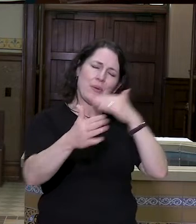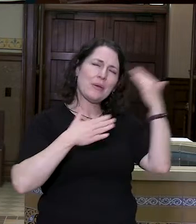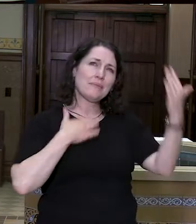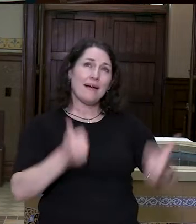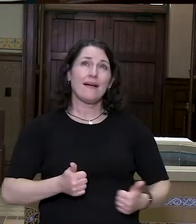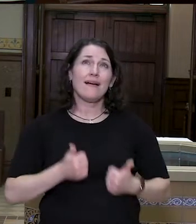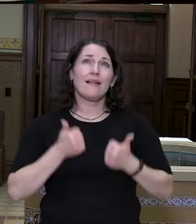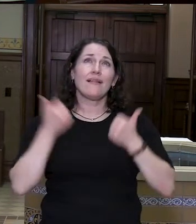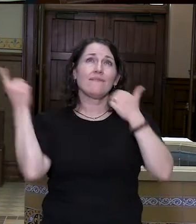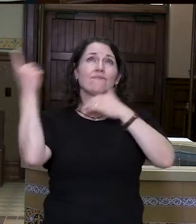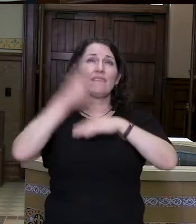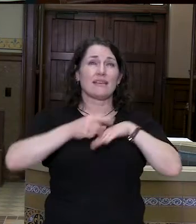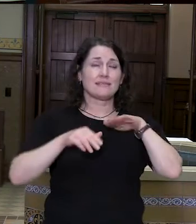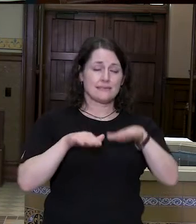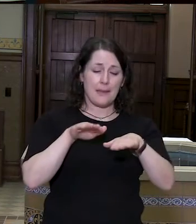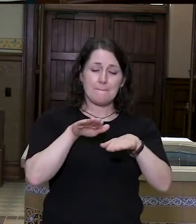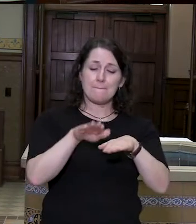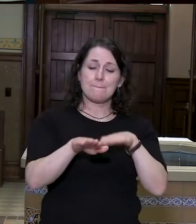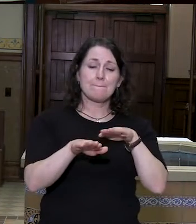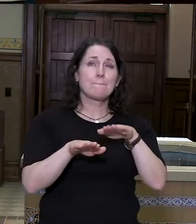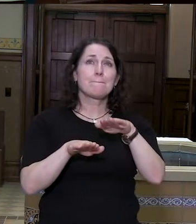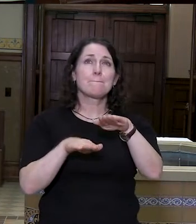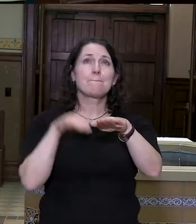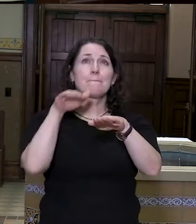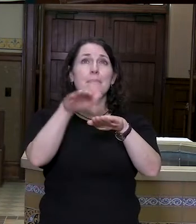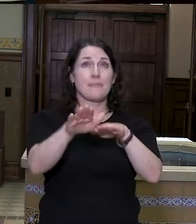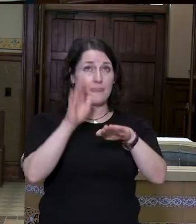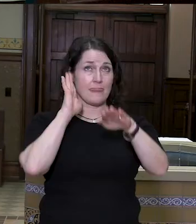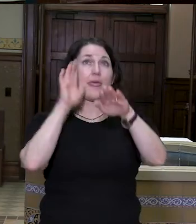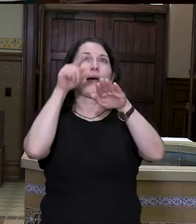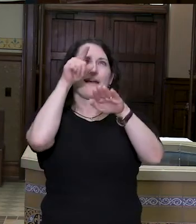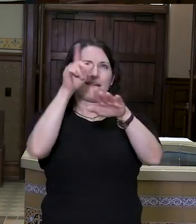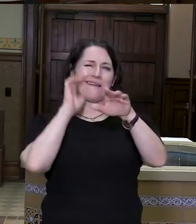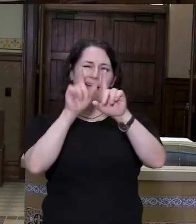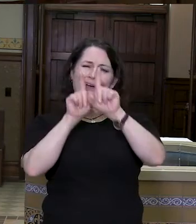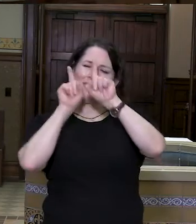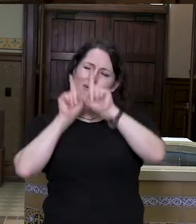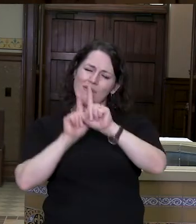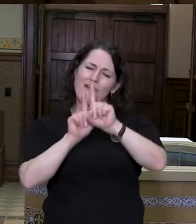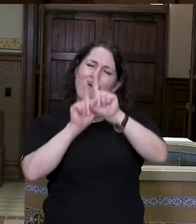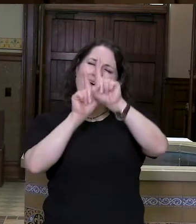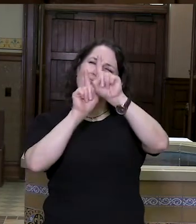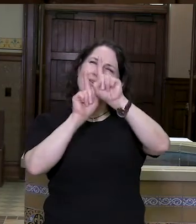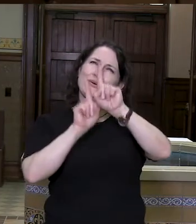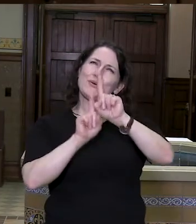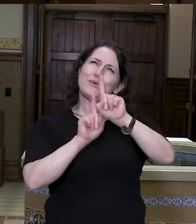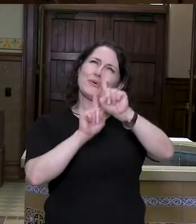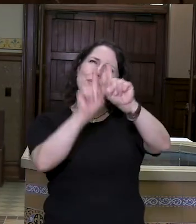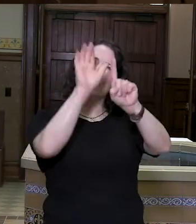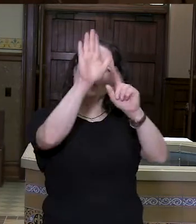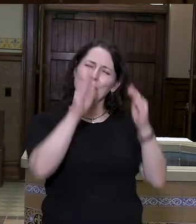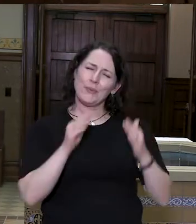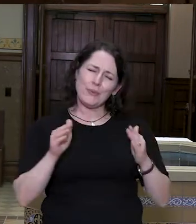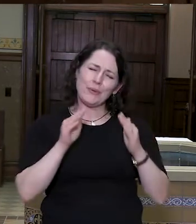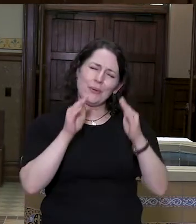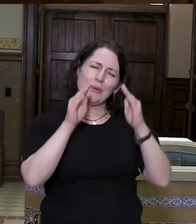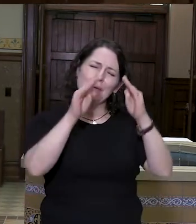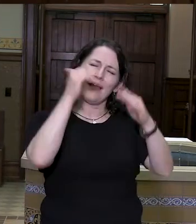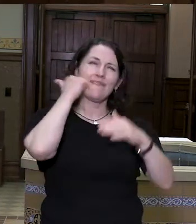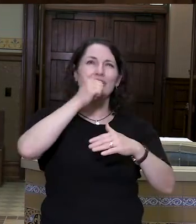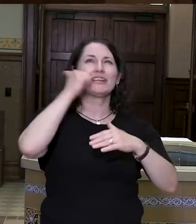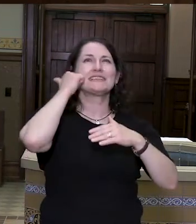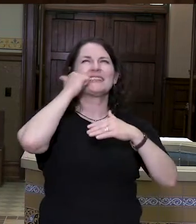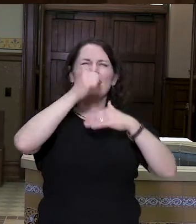And step by step, You'll lead me, and I will follow You all of my